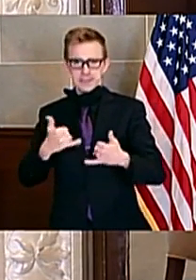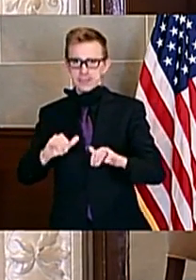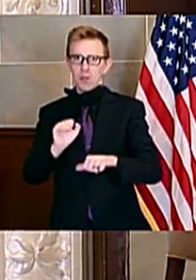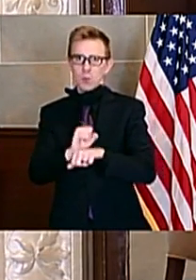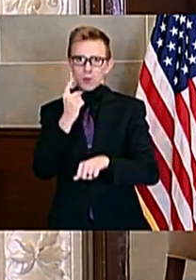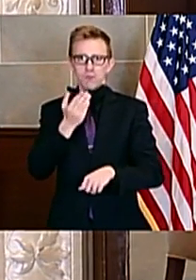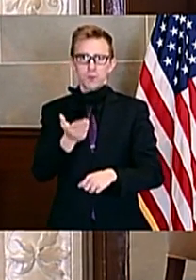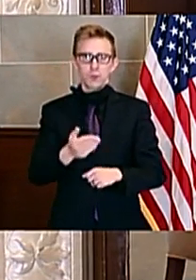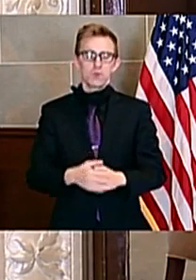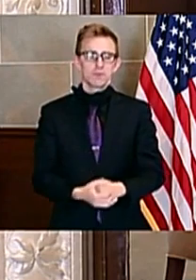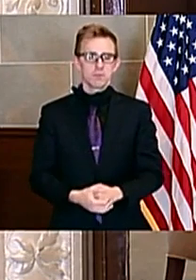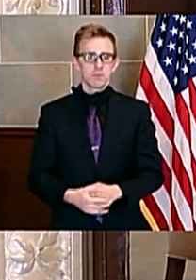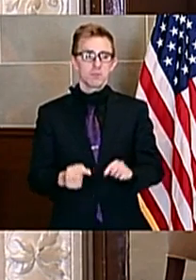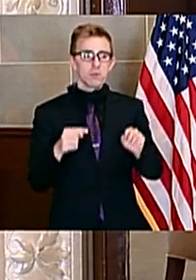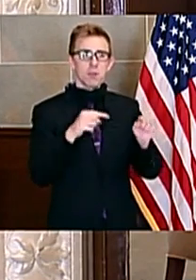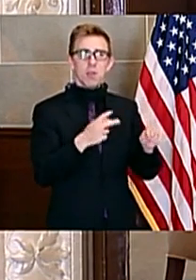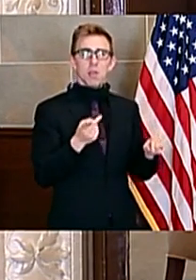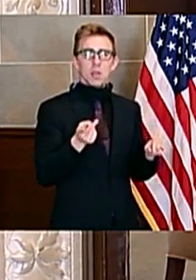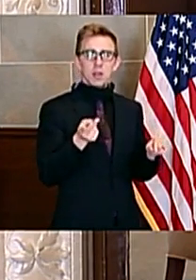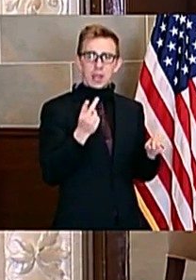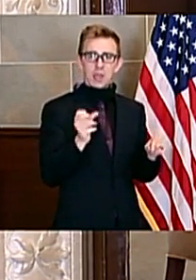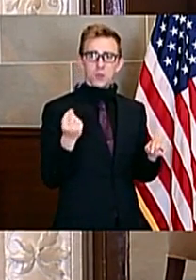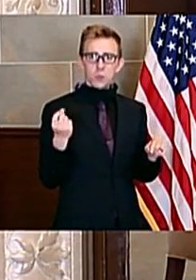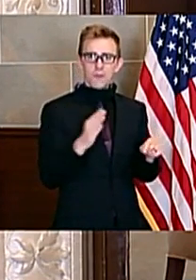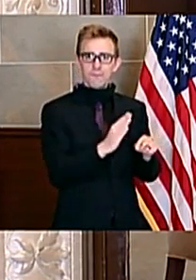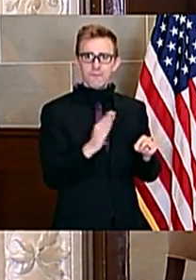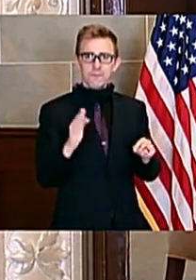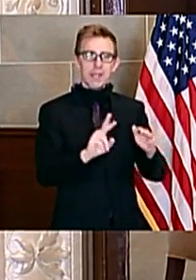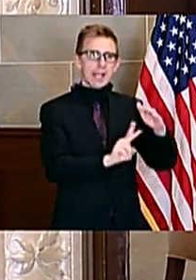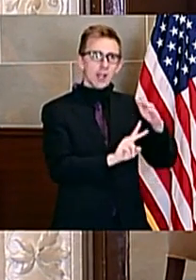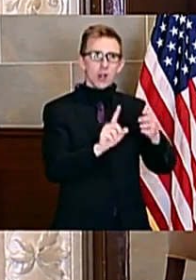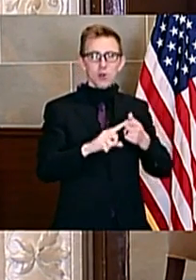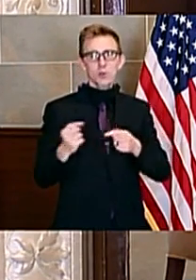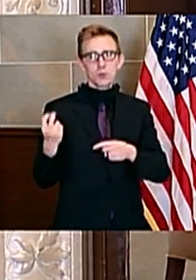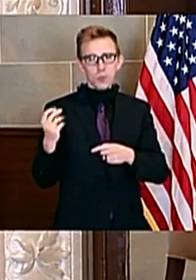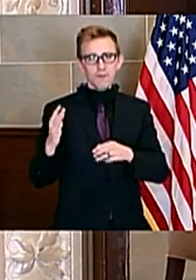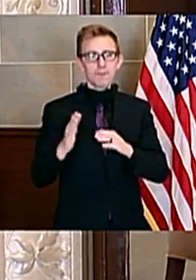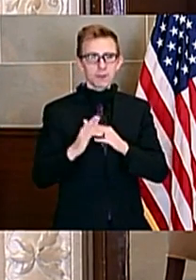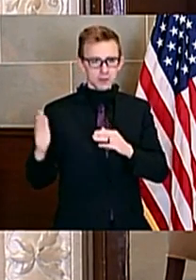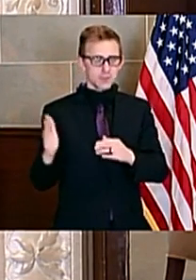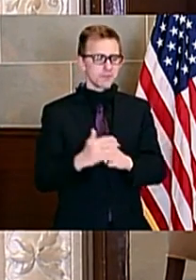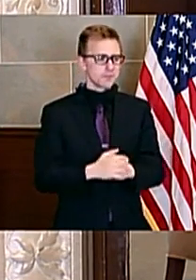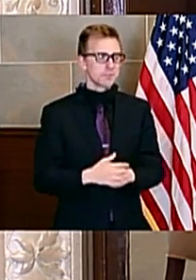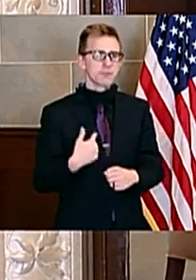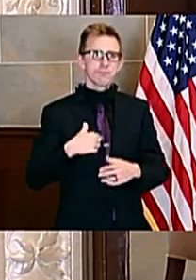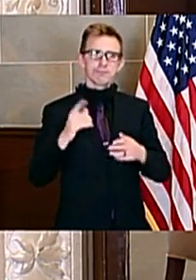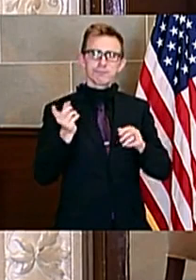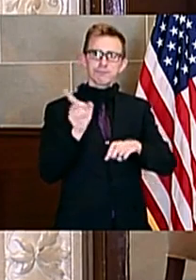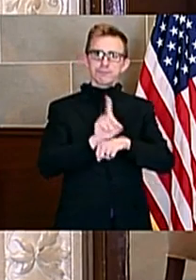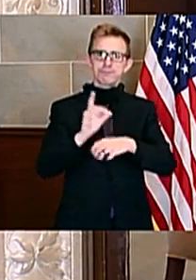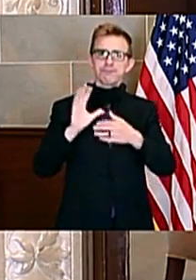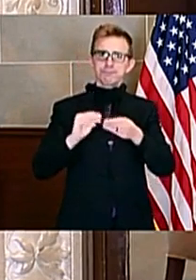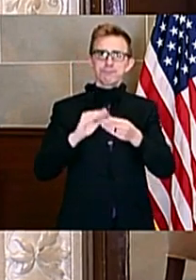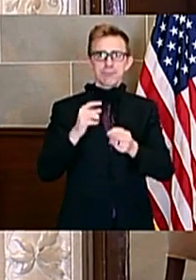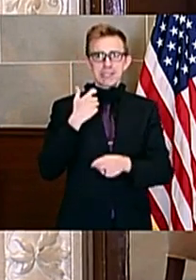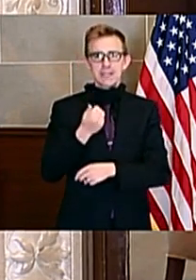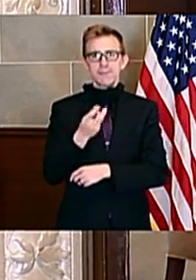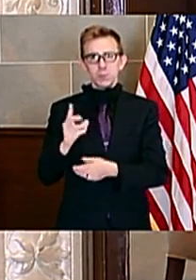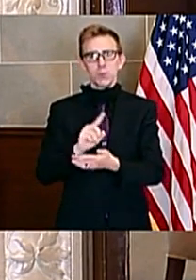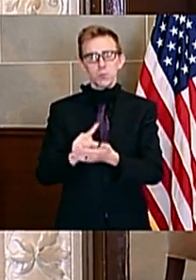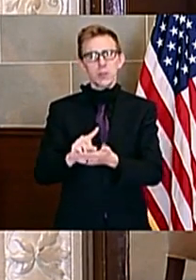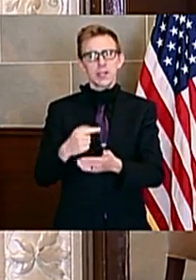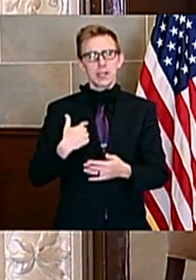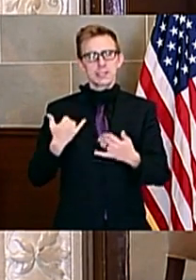education. As I've shared each time that I've been at the podium over the last several weeks, I continue to be